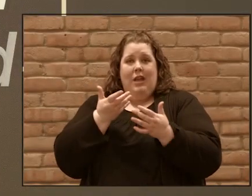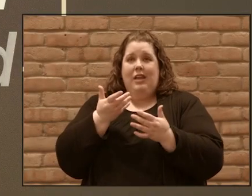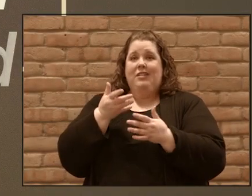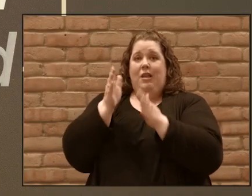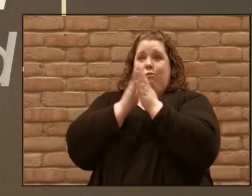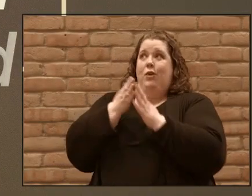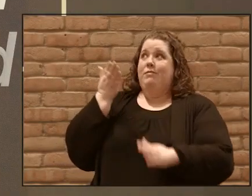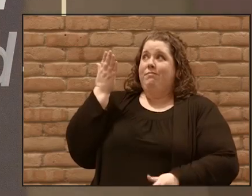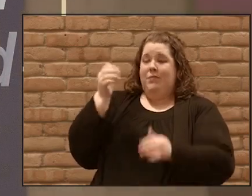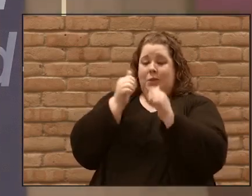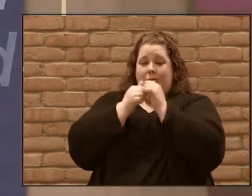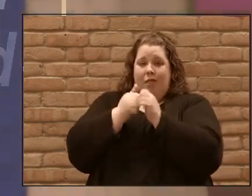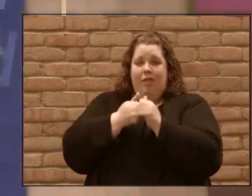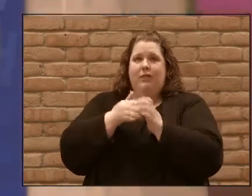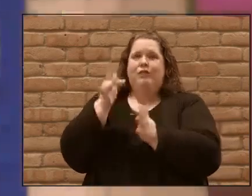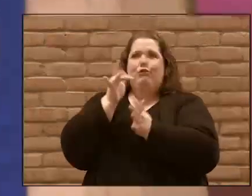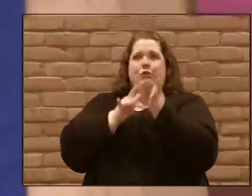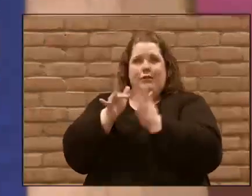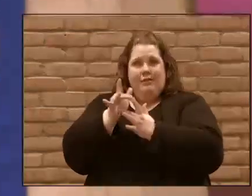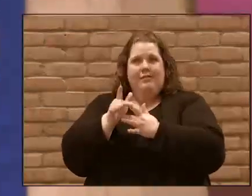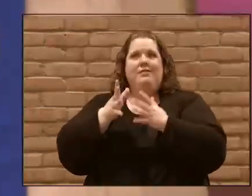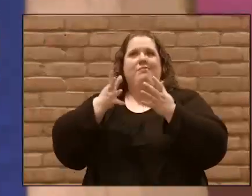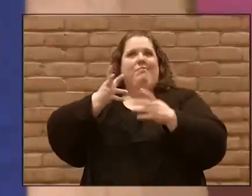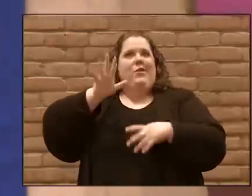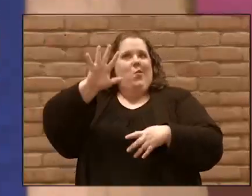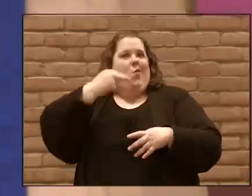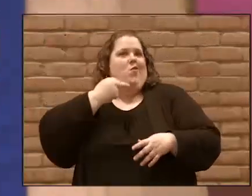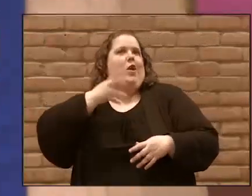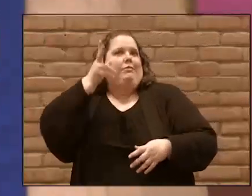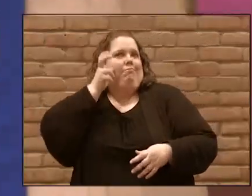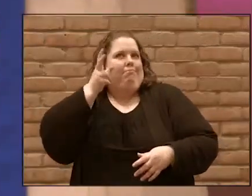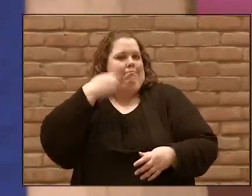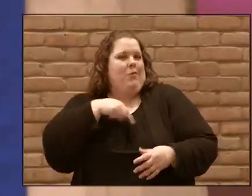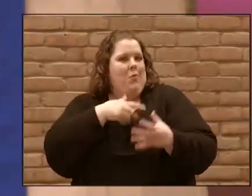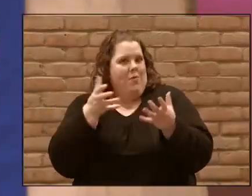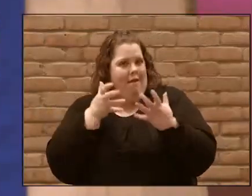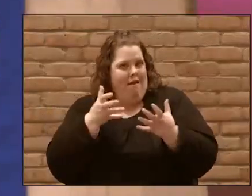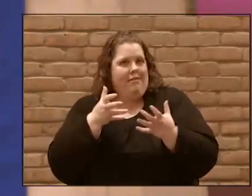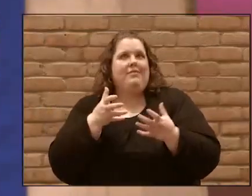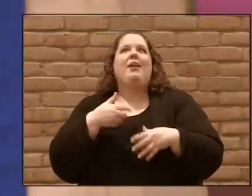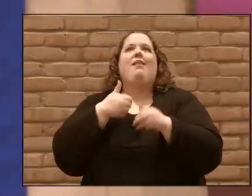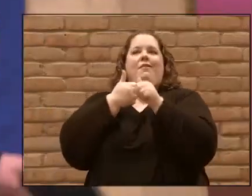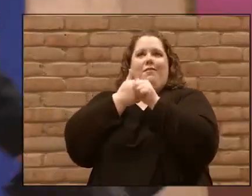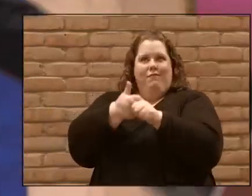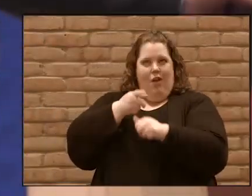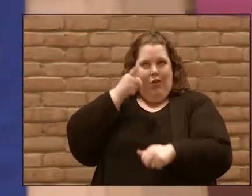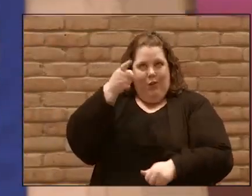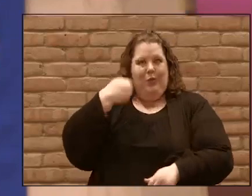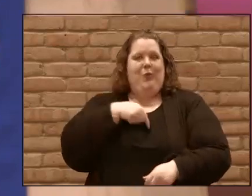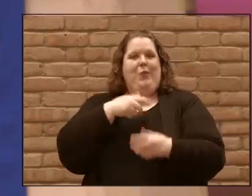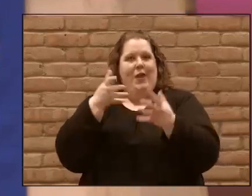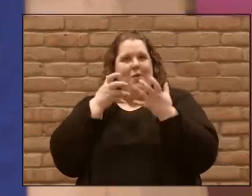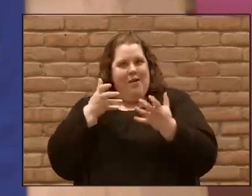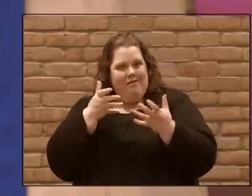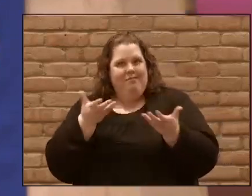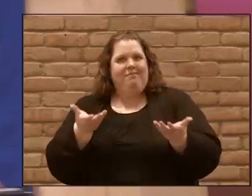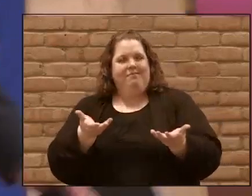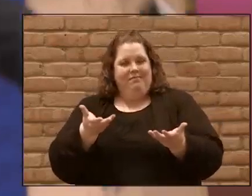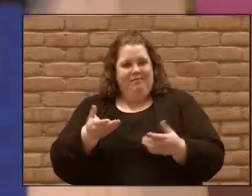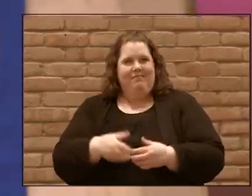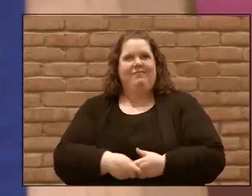Jesus, we want to listen to your voice, and we want to follow you. So all the distractions